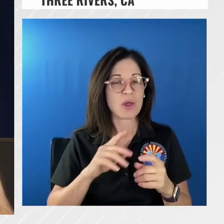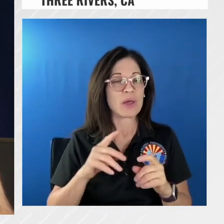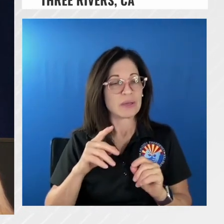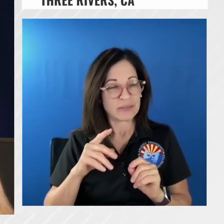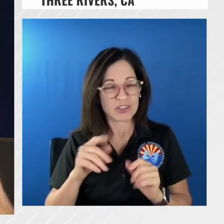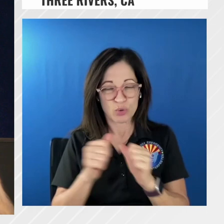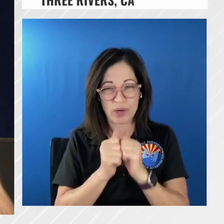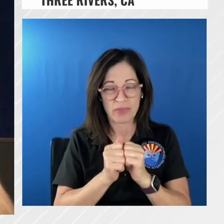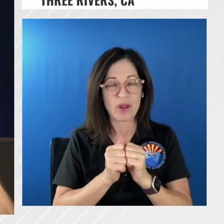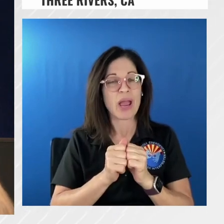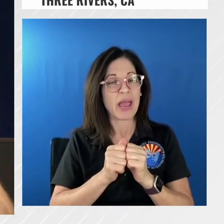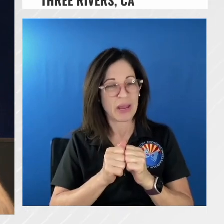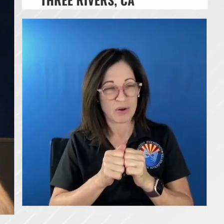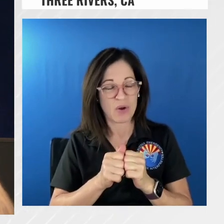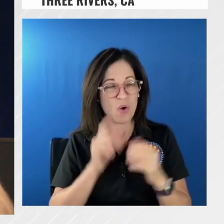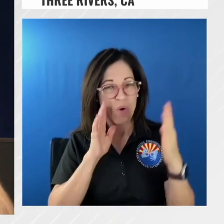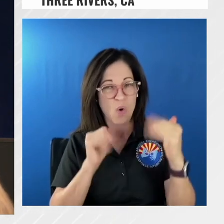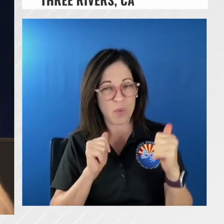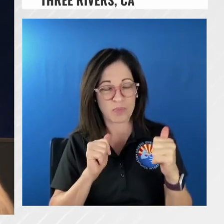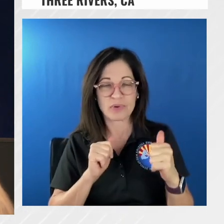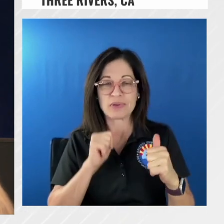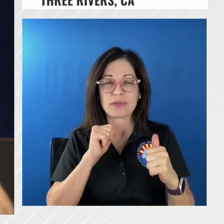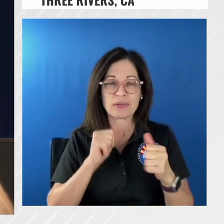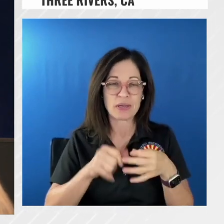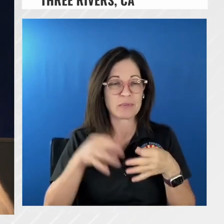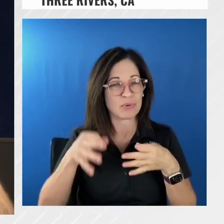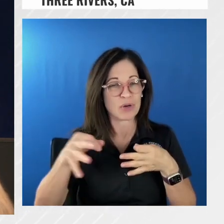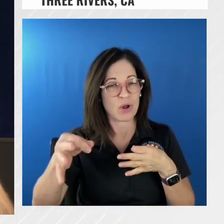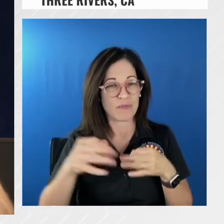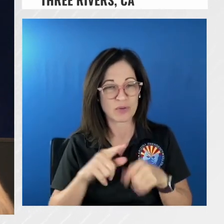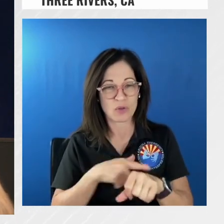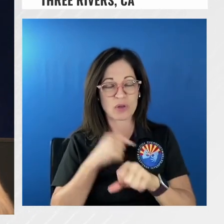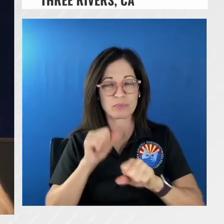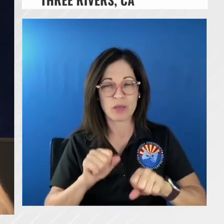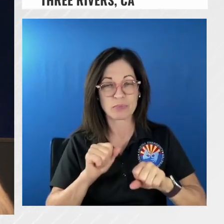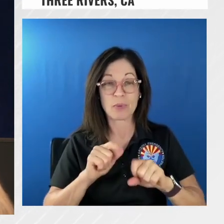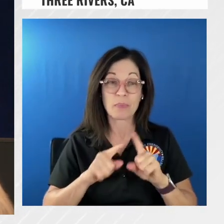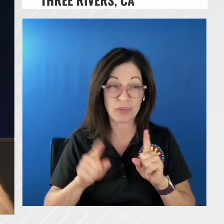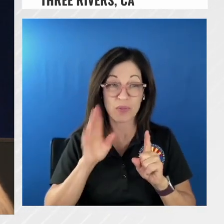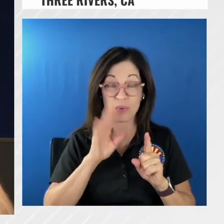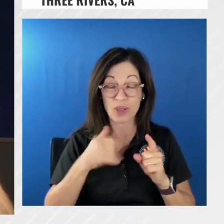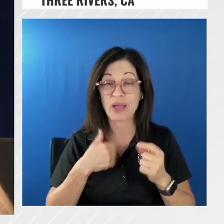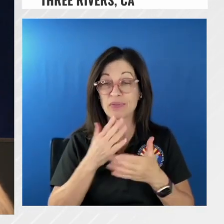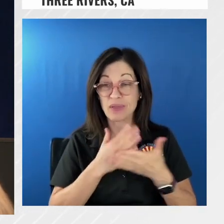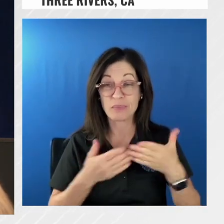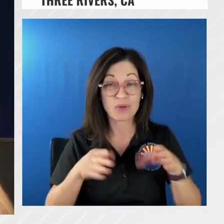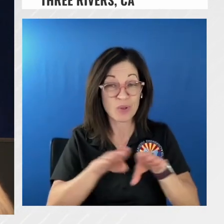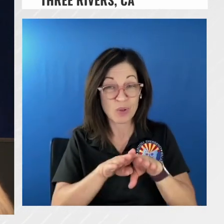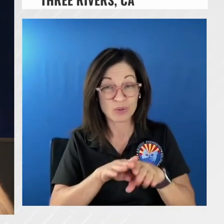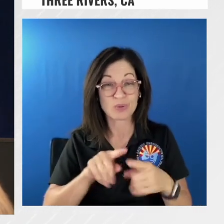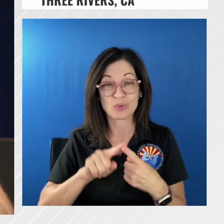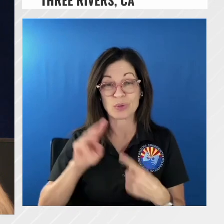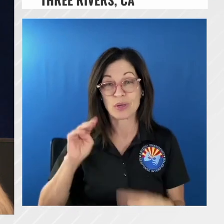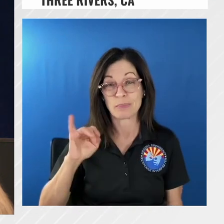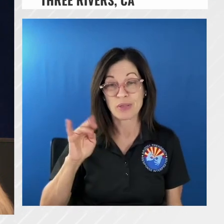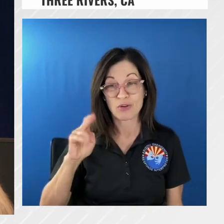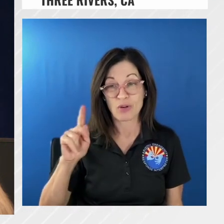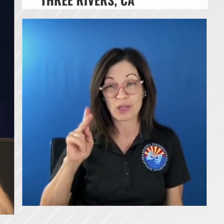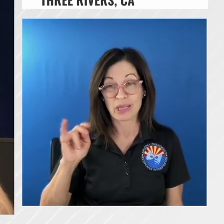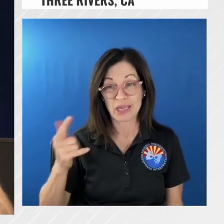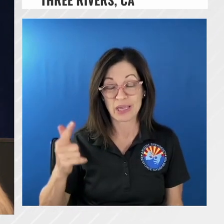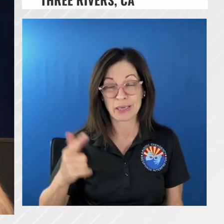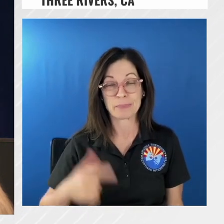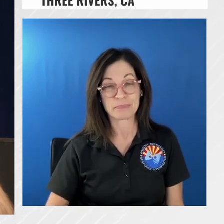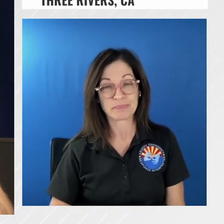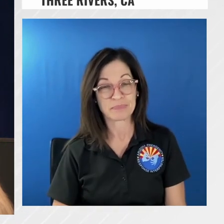expect that there are going to be some closure impacts at some point to mineral king i did sign yesterday a closure for